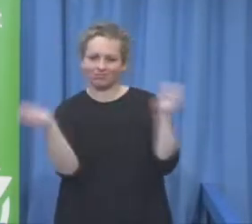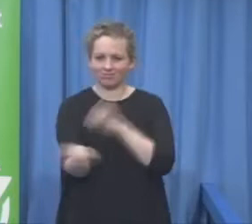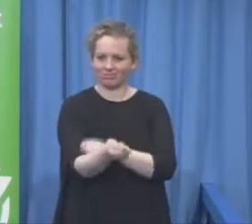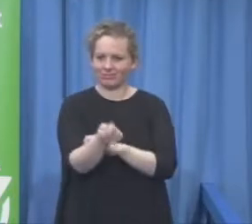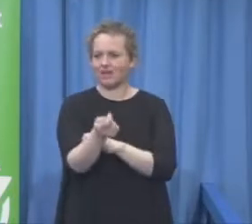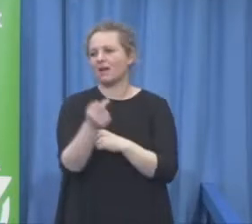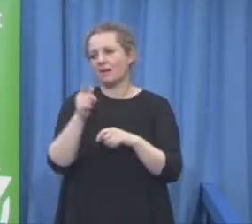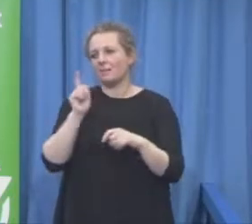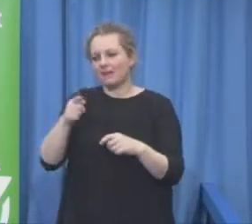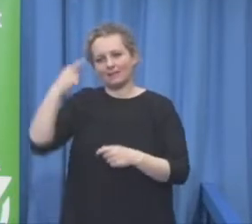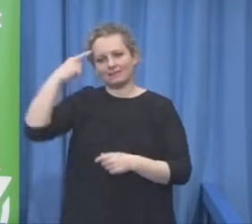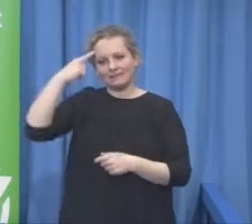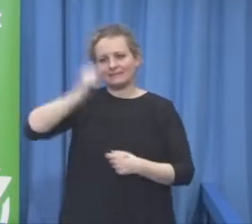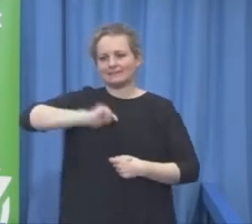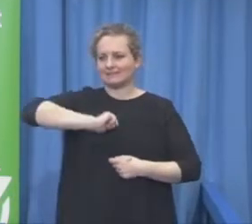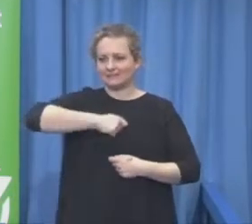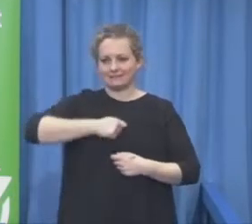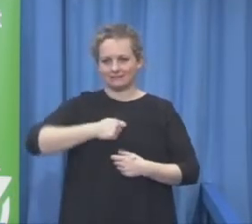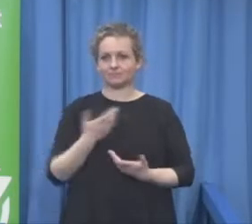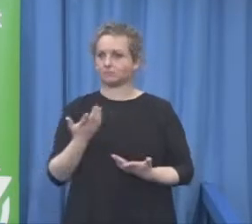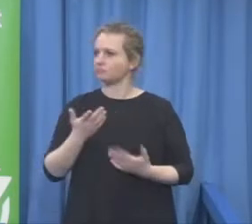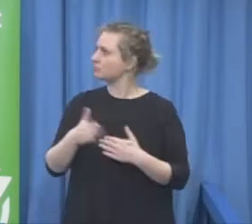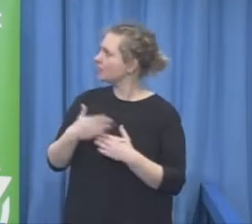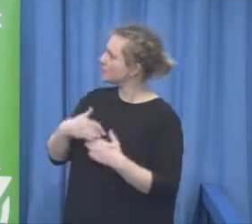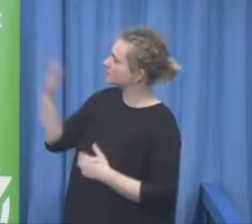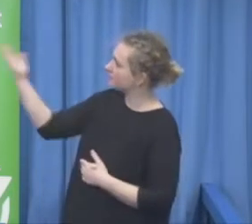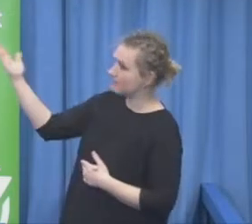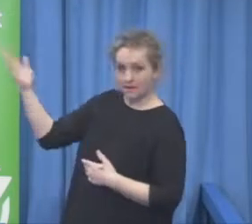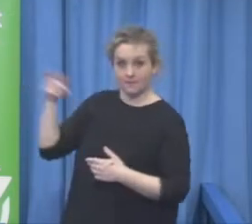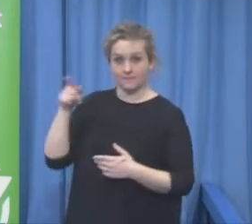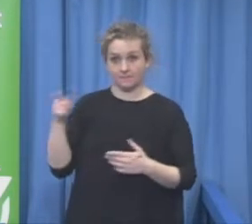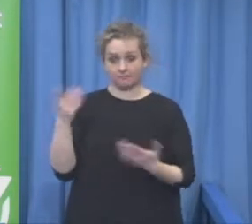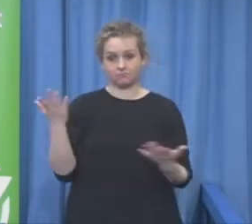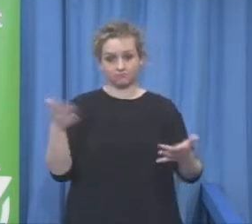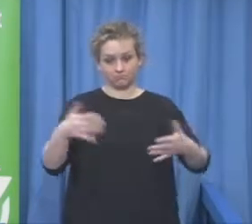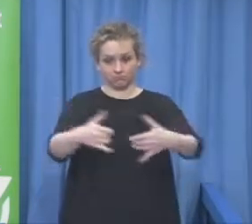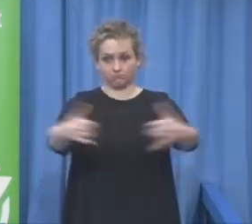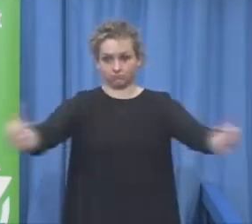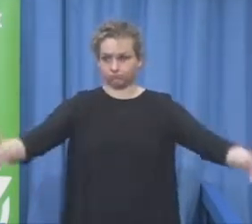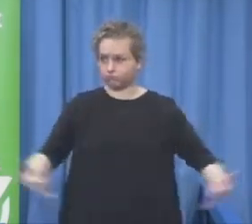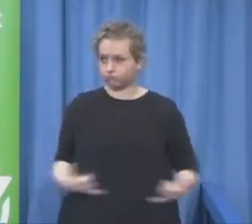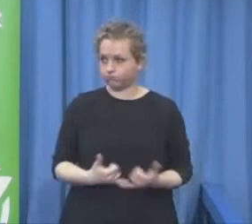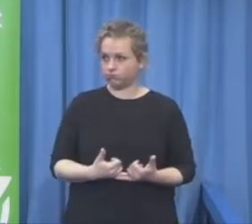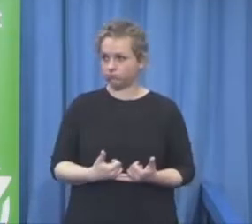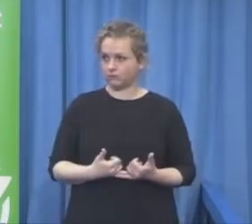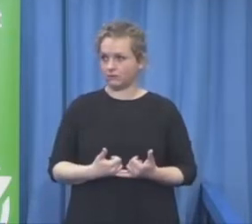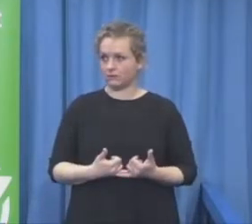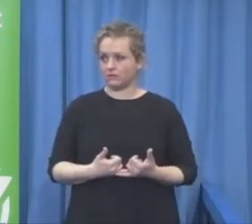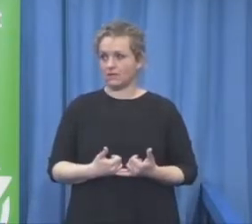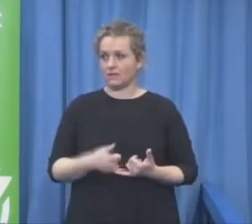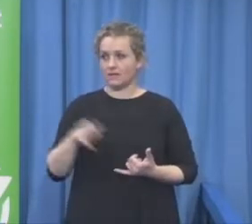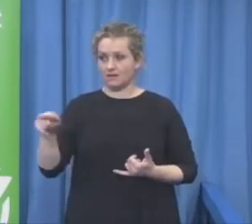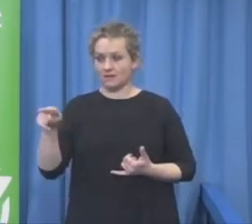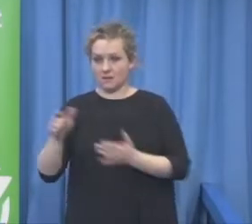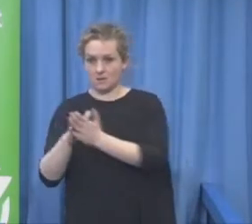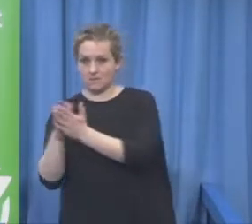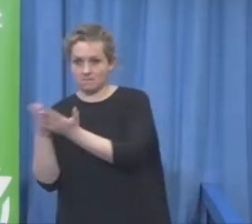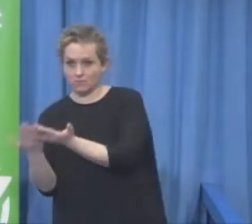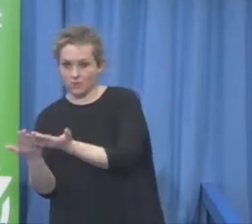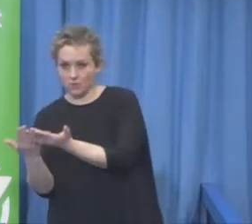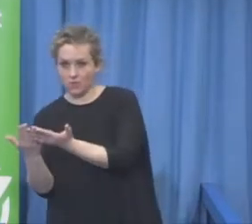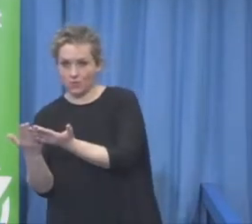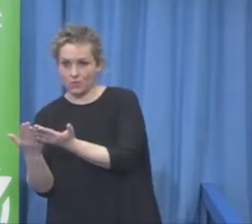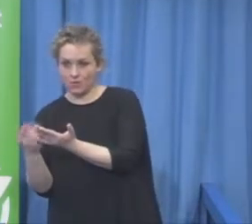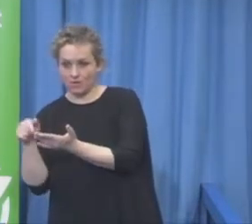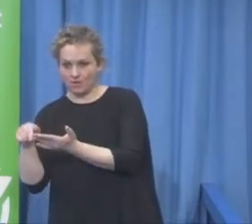small bull many figure like animals at the dinosaur story under